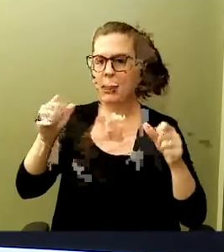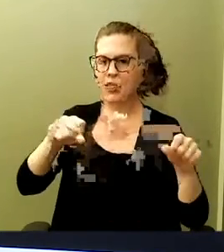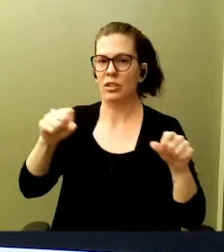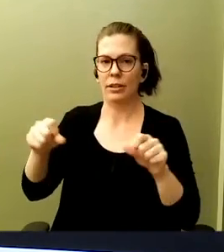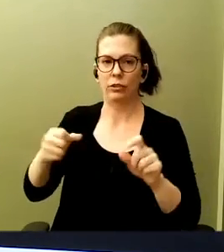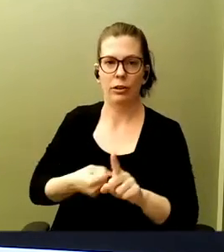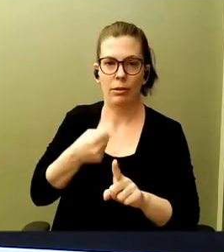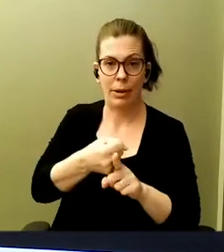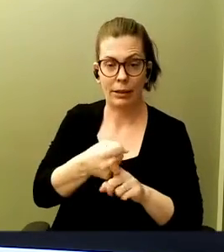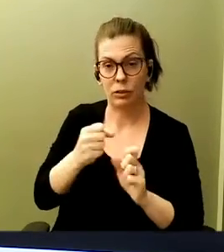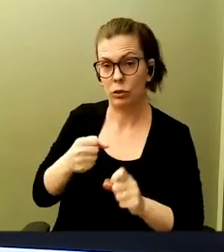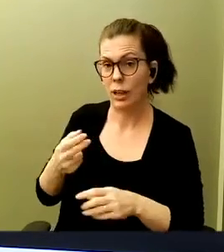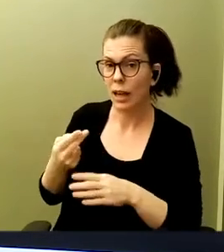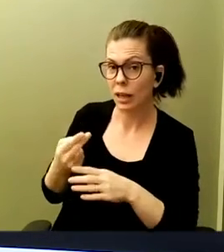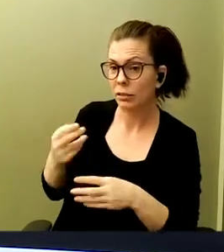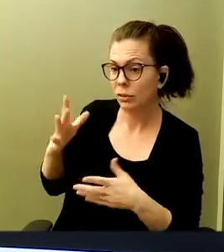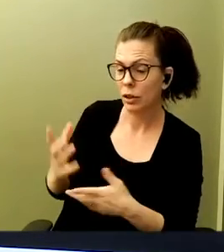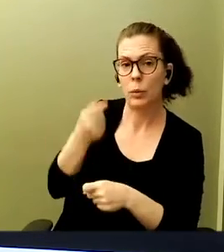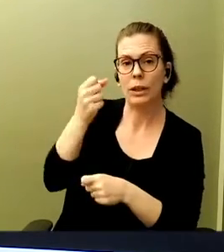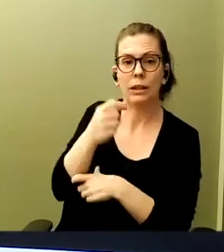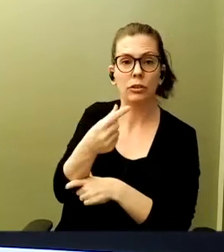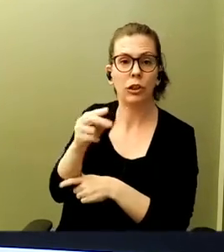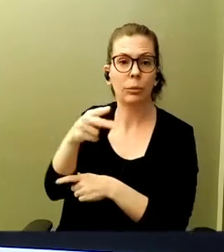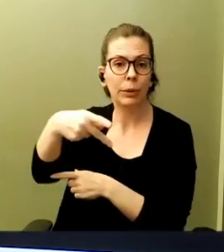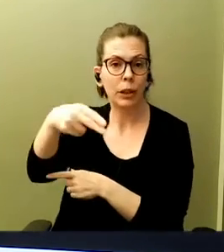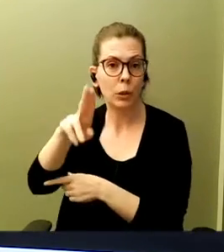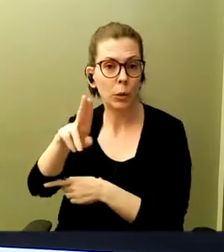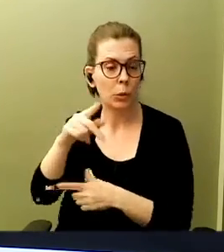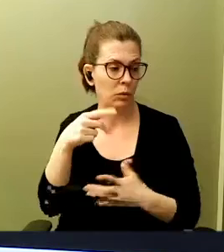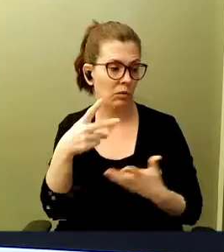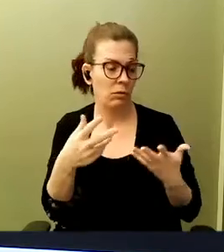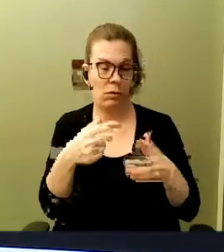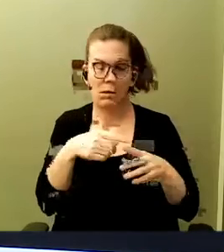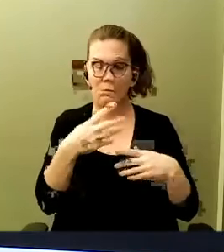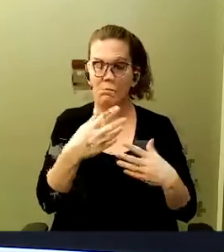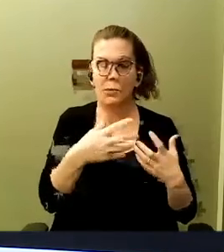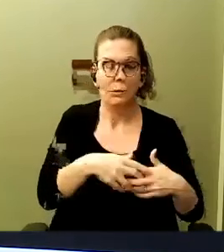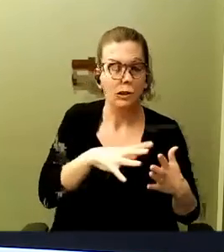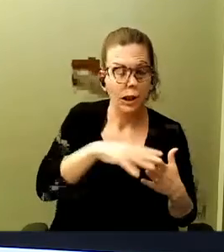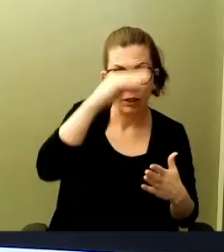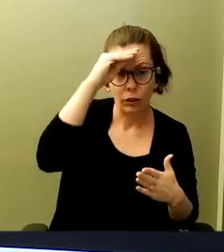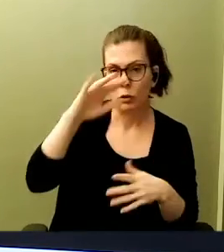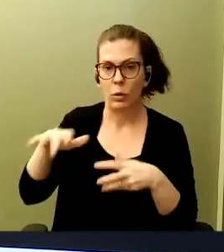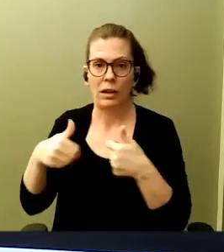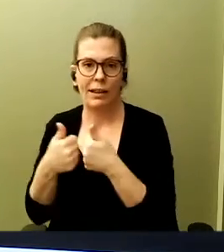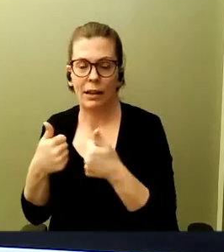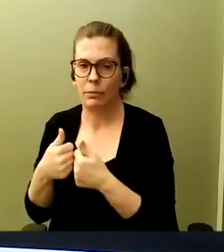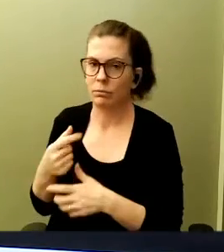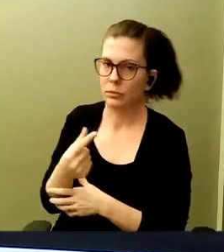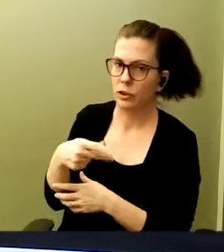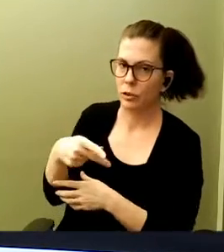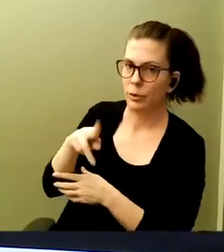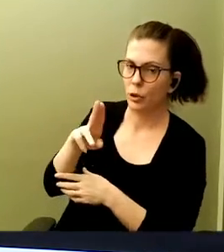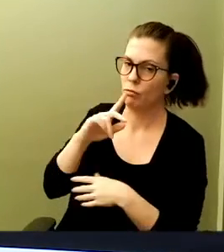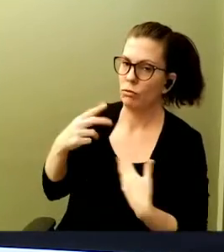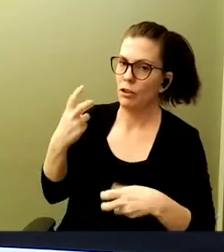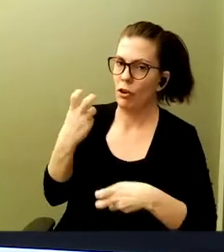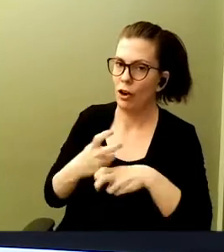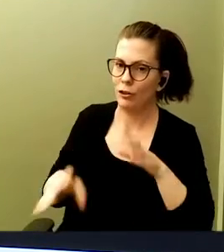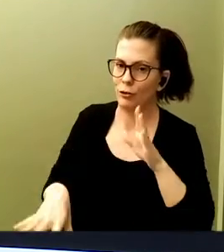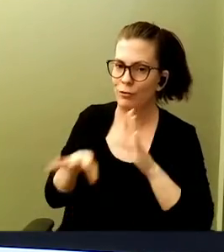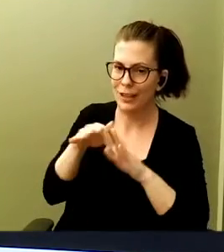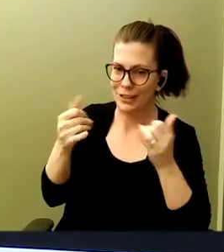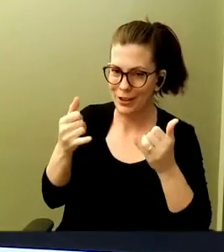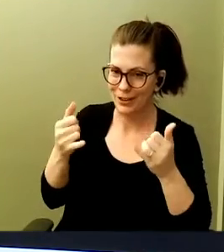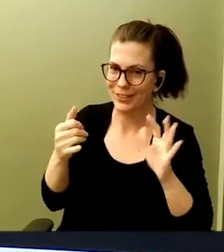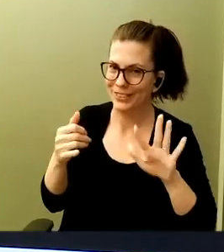whether you want to use it for machine learning or for gaming. And GPUs are hard to find these days, so be sure to participate. You should